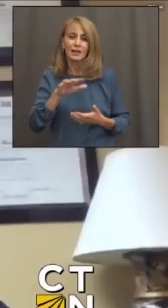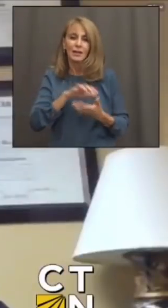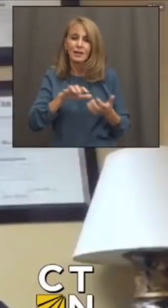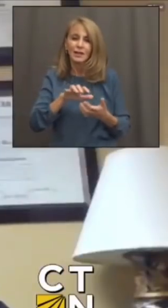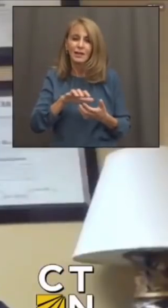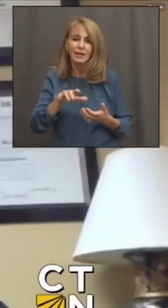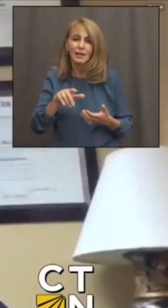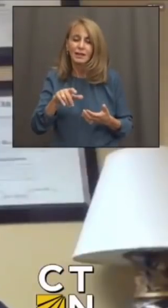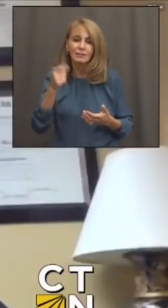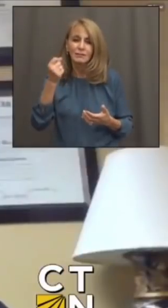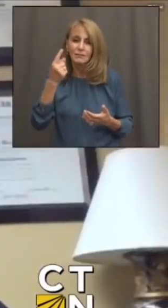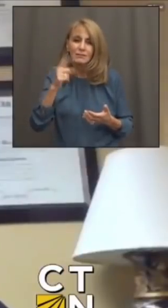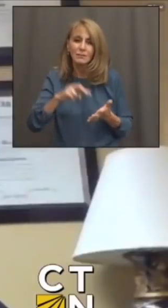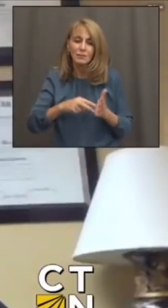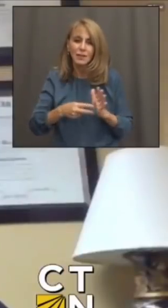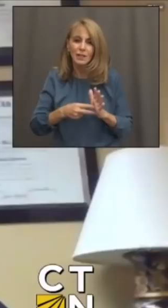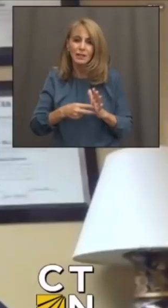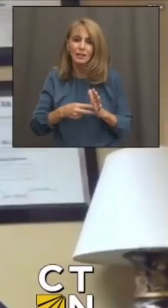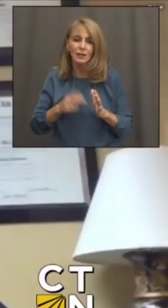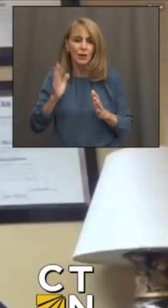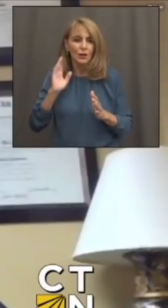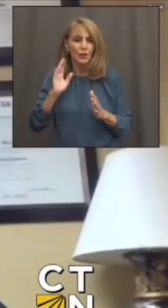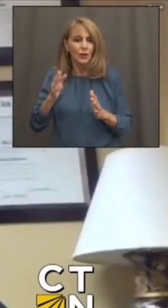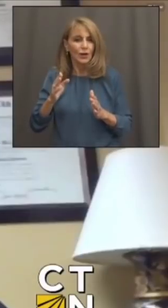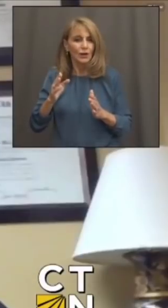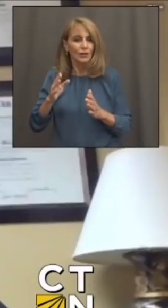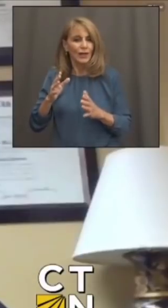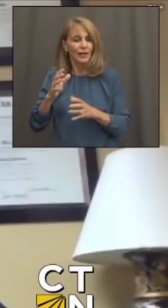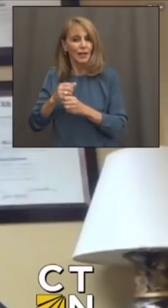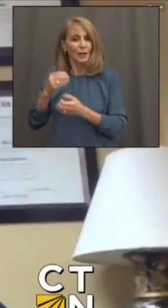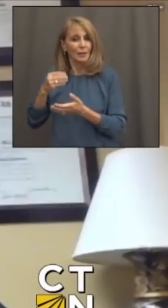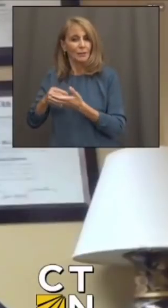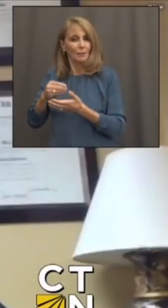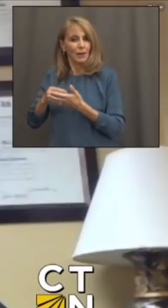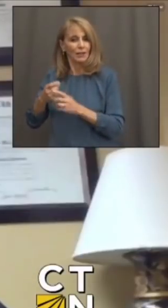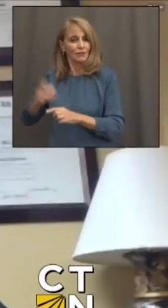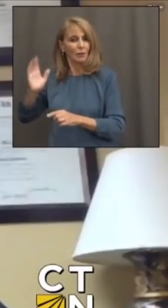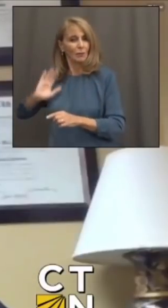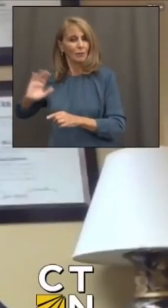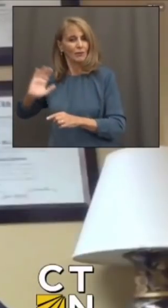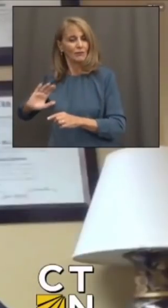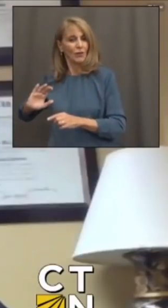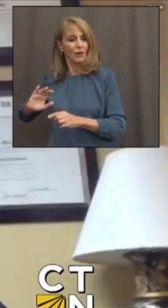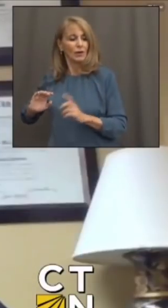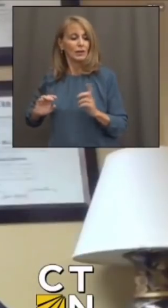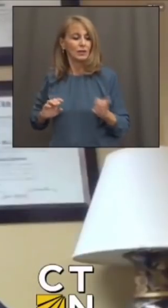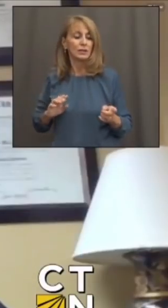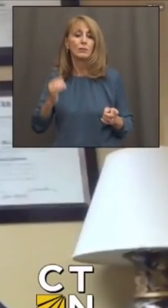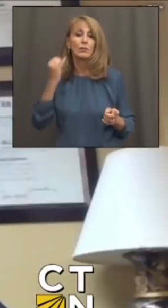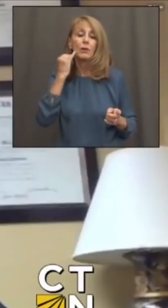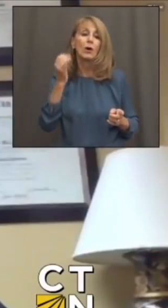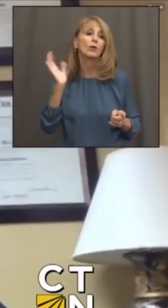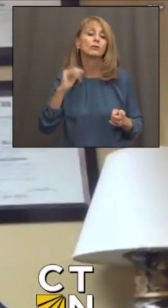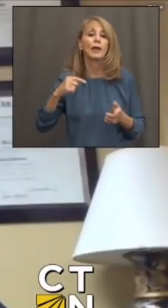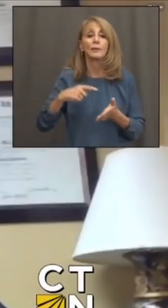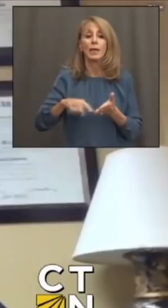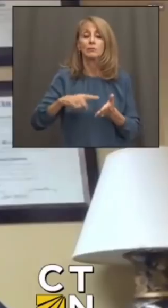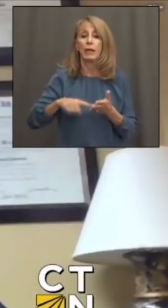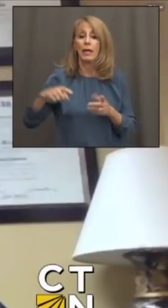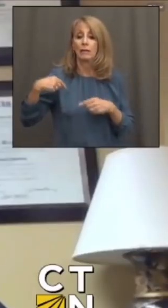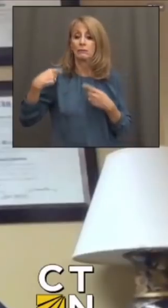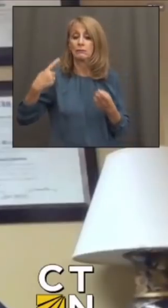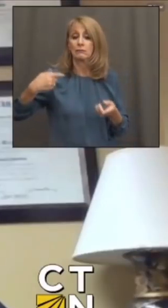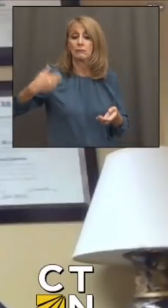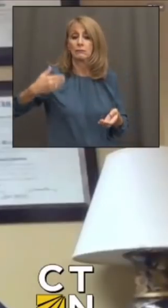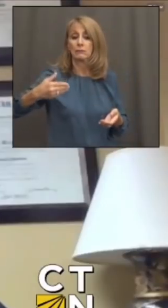back pay in terms of will they recover any unused subsidy? As in if they were paying a